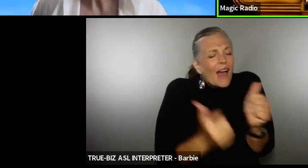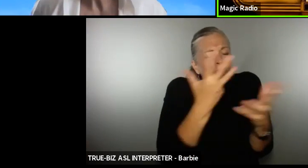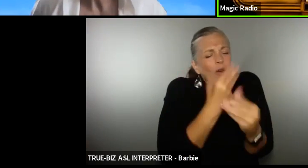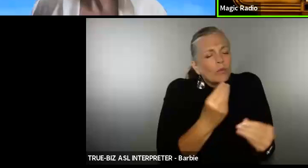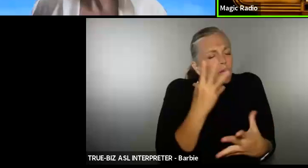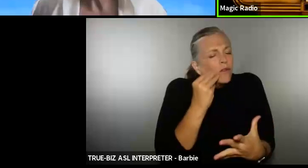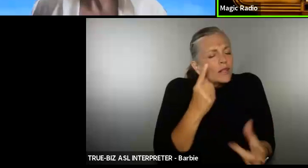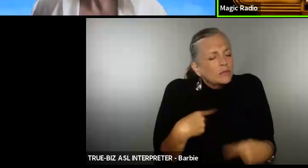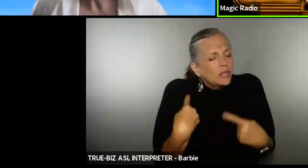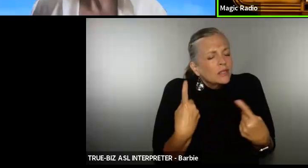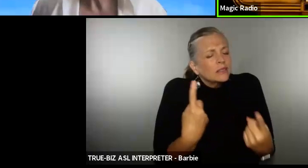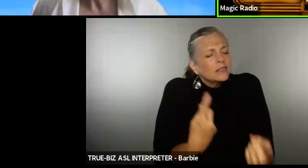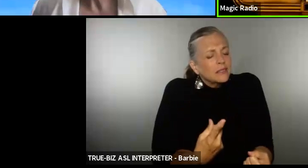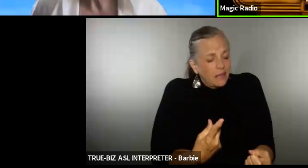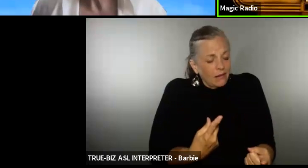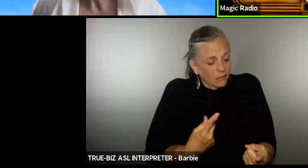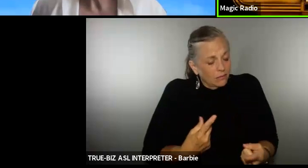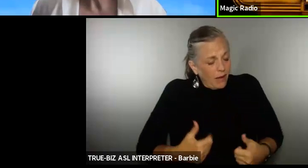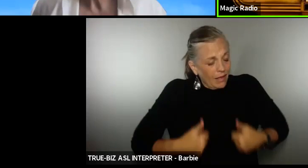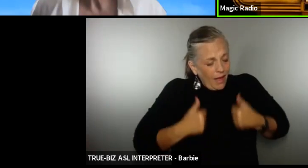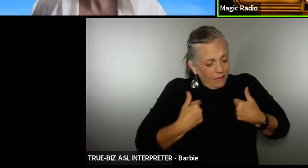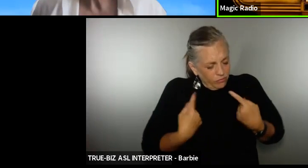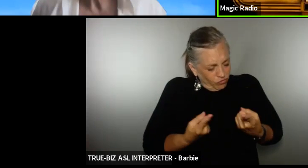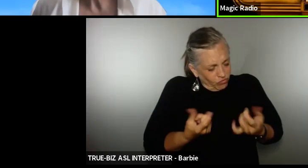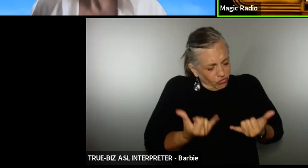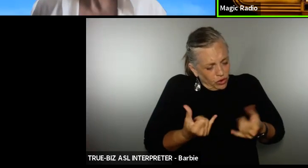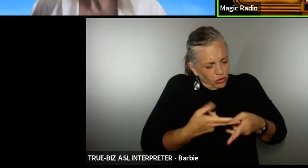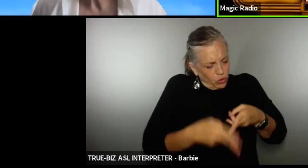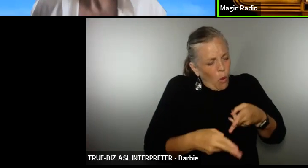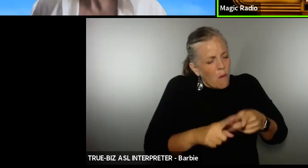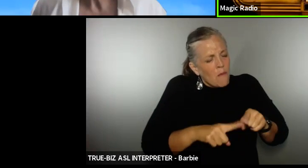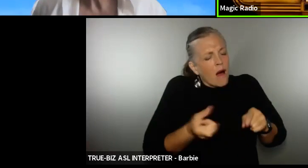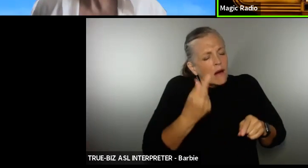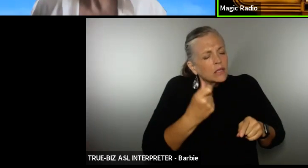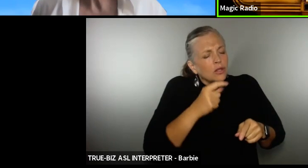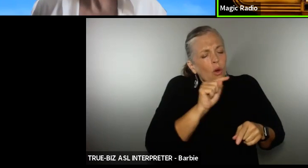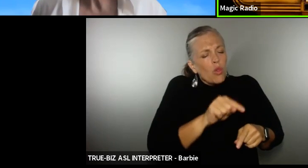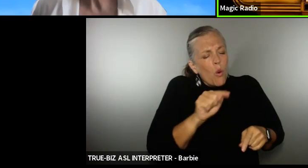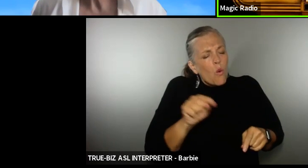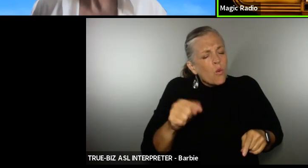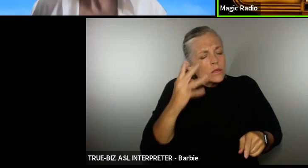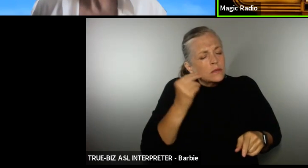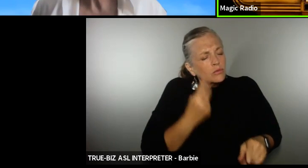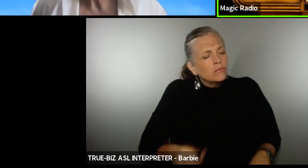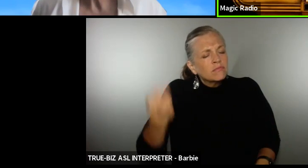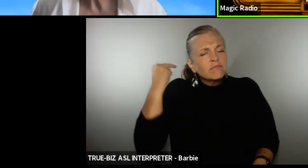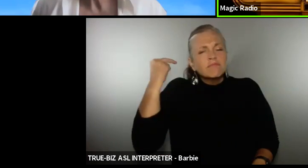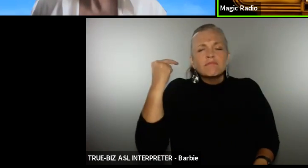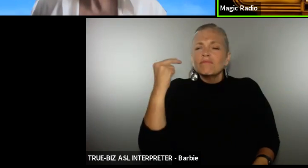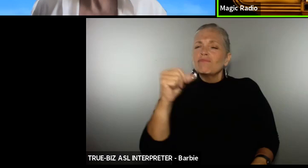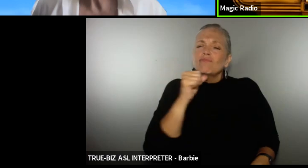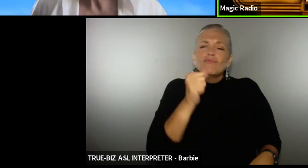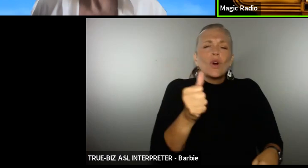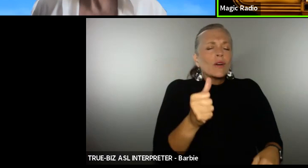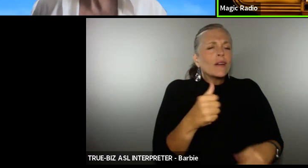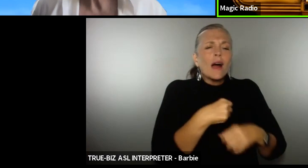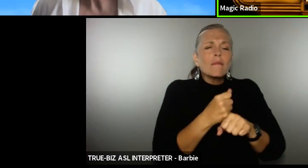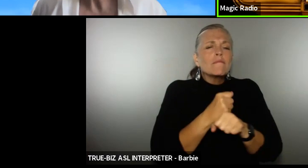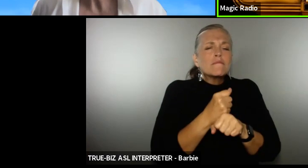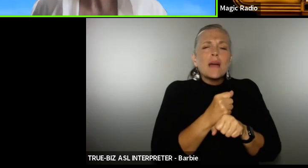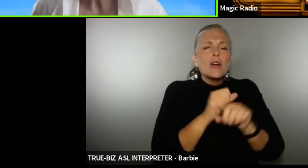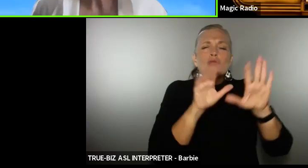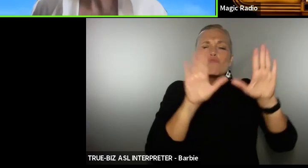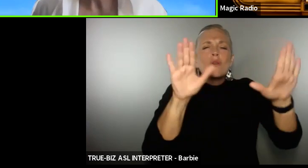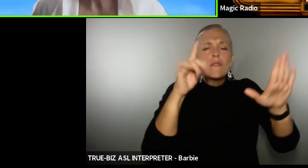far however short that is those experiences weren't made wonderful by money